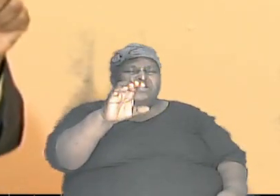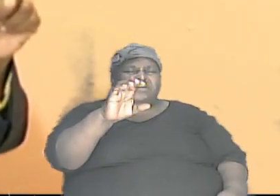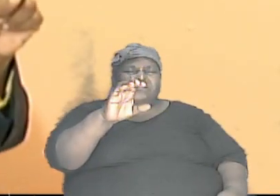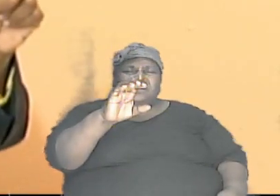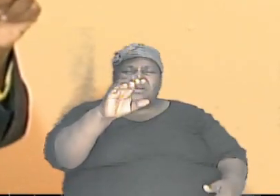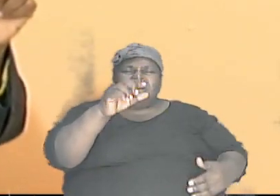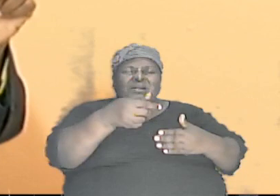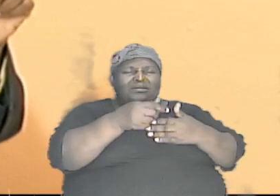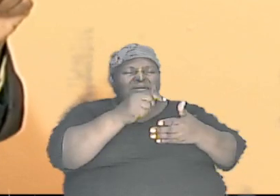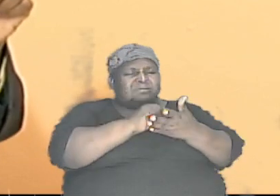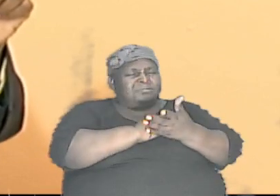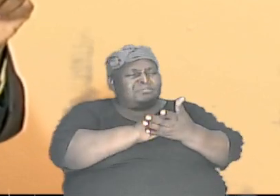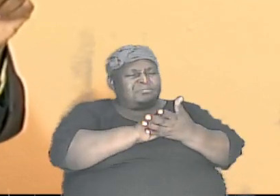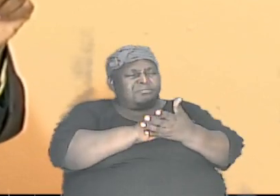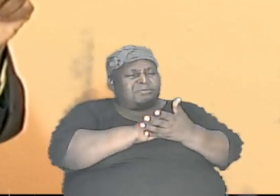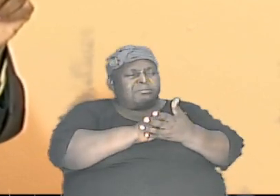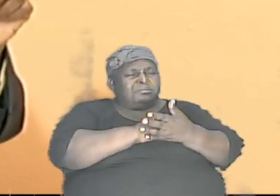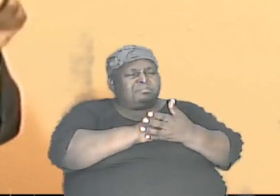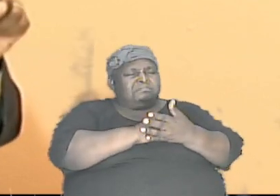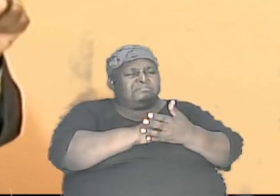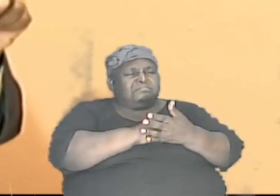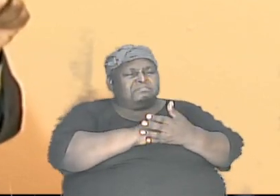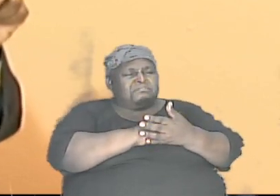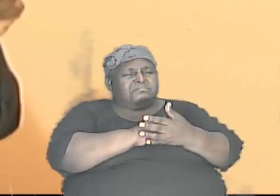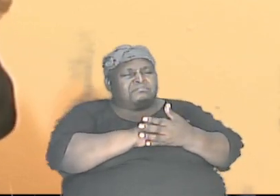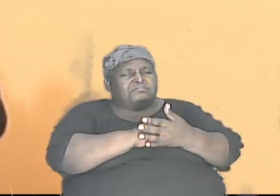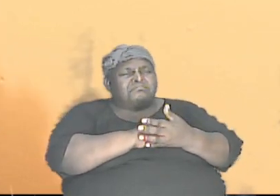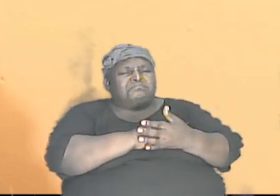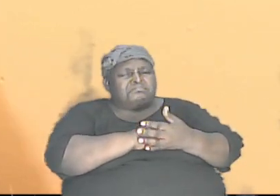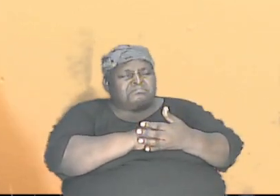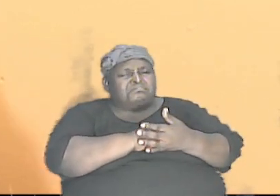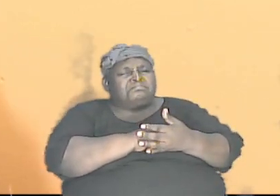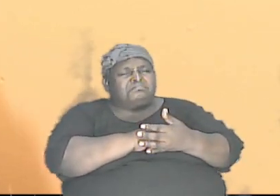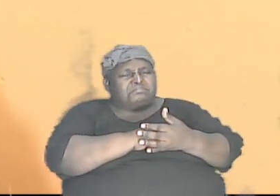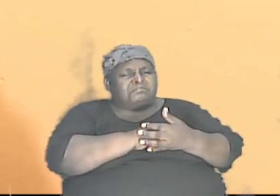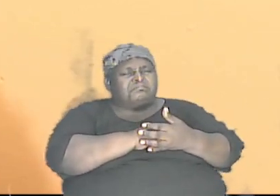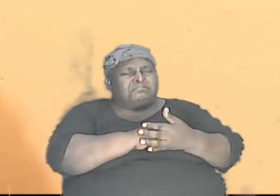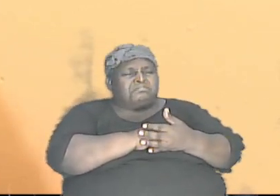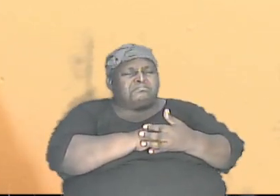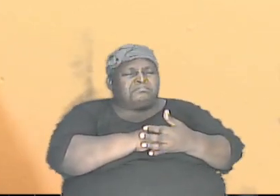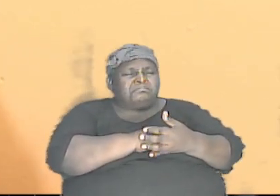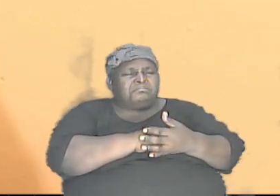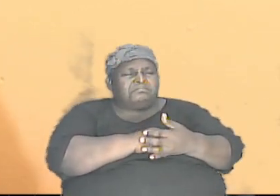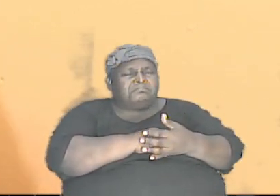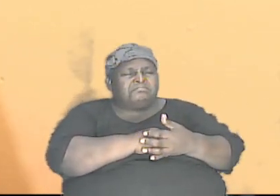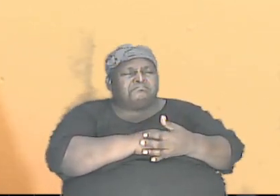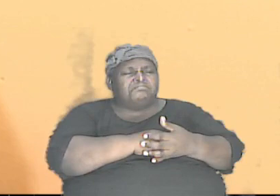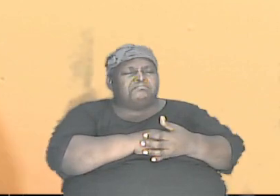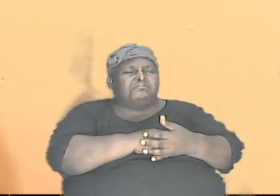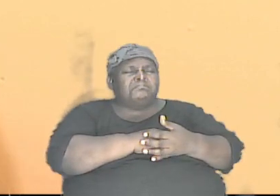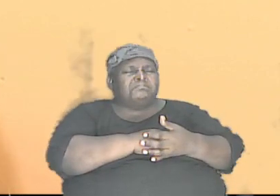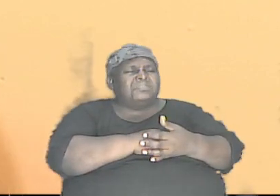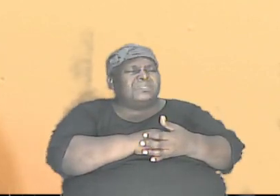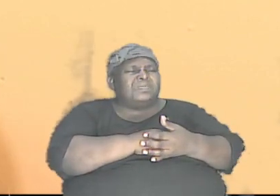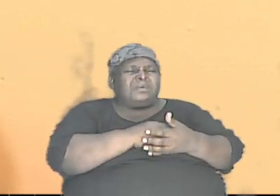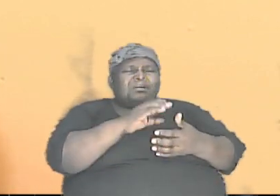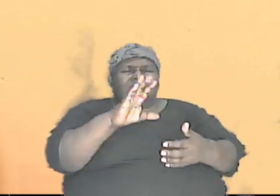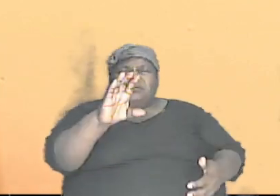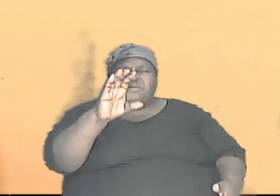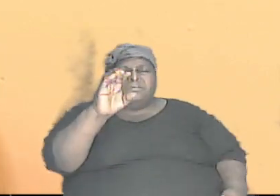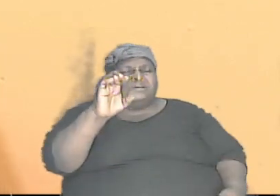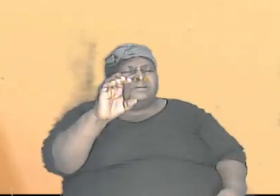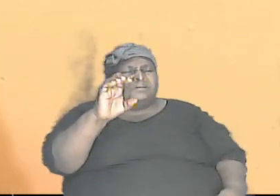Common A, common A, common B, common B, common C,